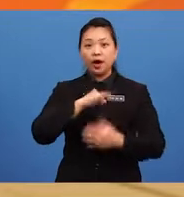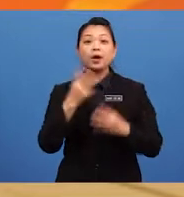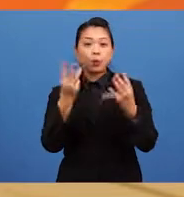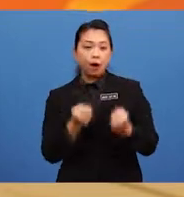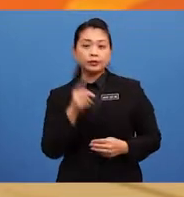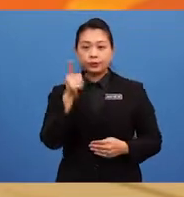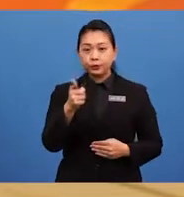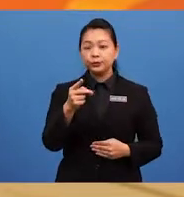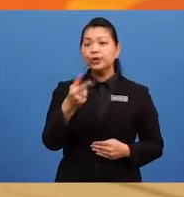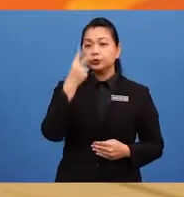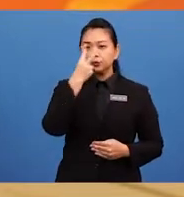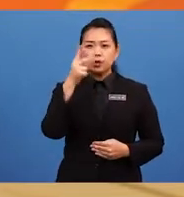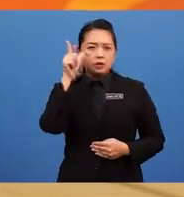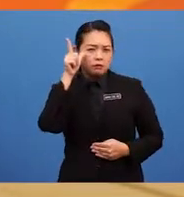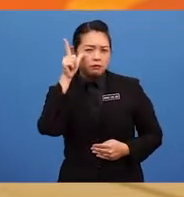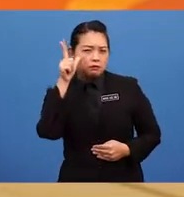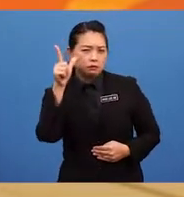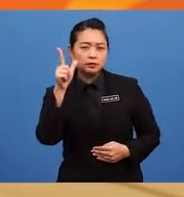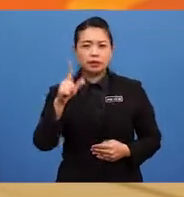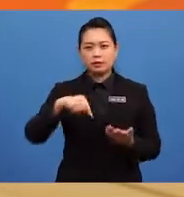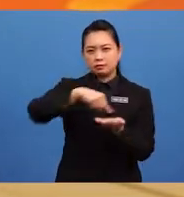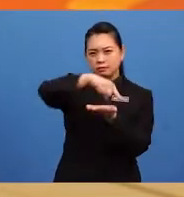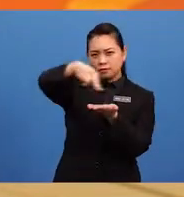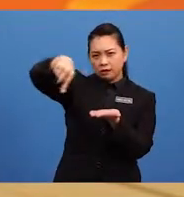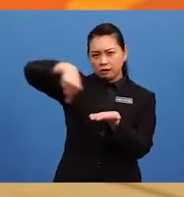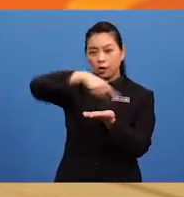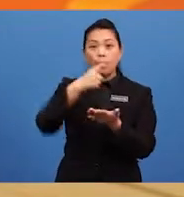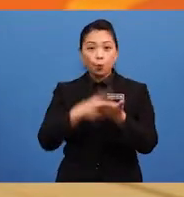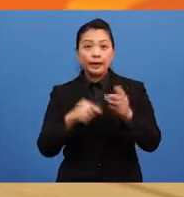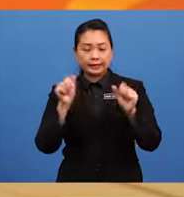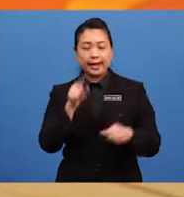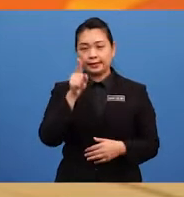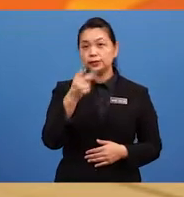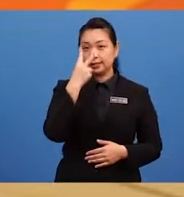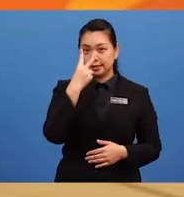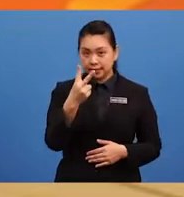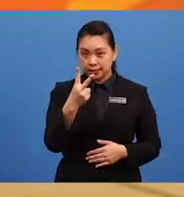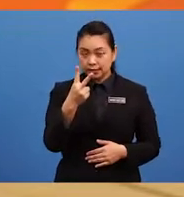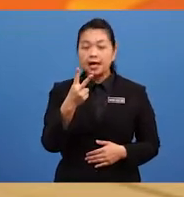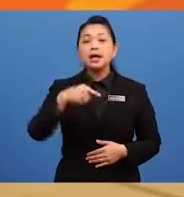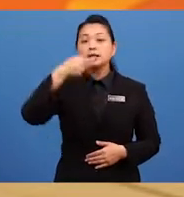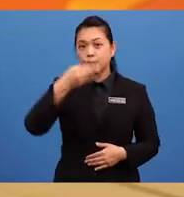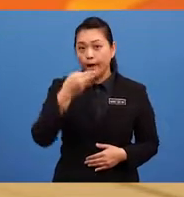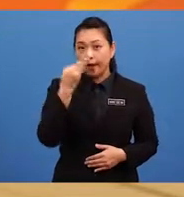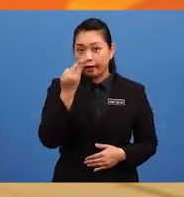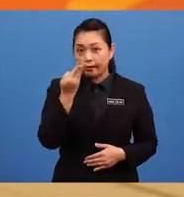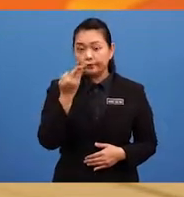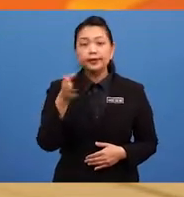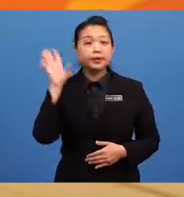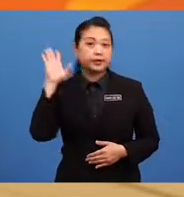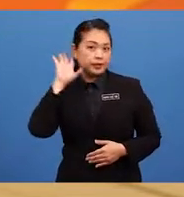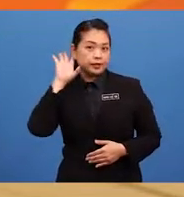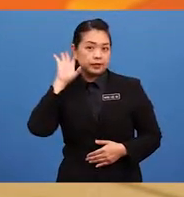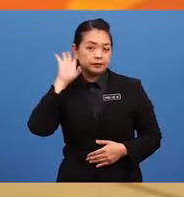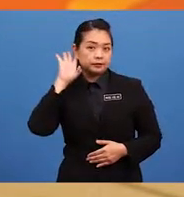you to look around. What can you see? What can you smell? What can you hear,